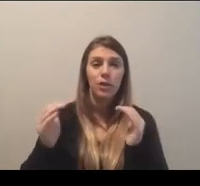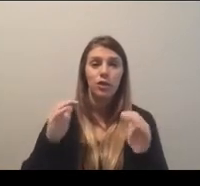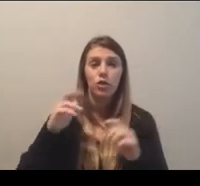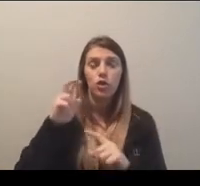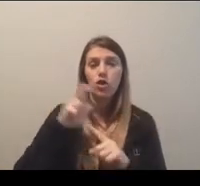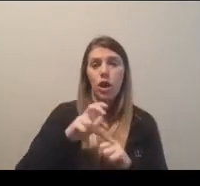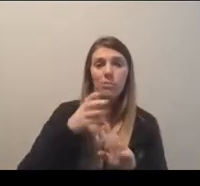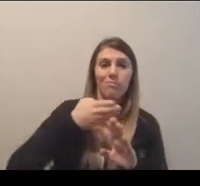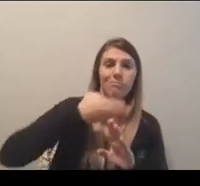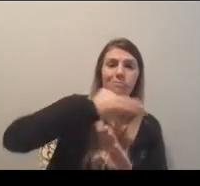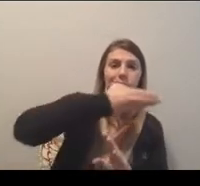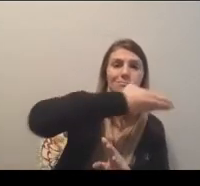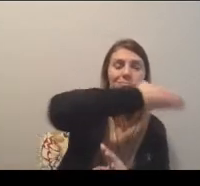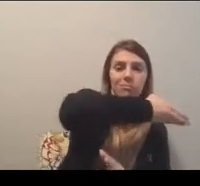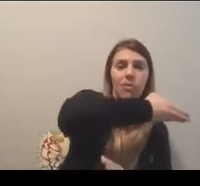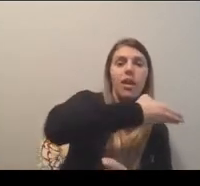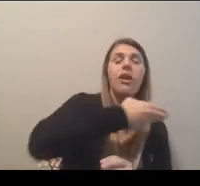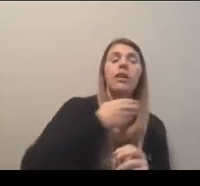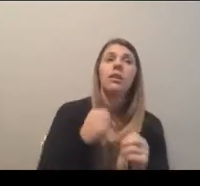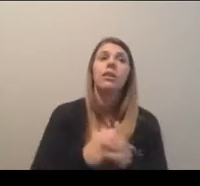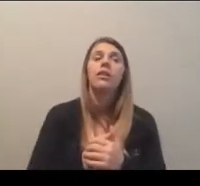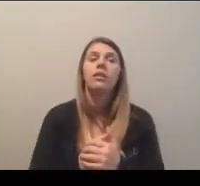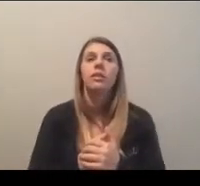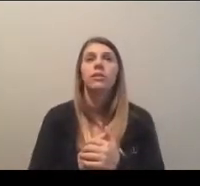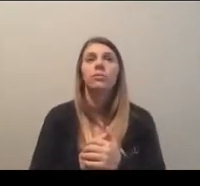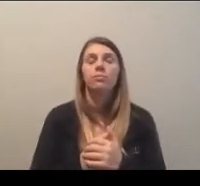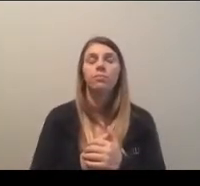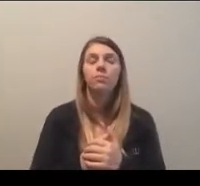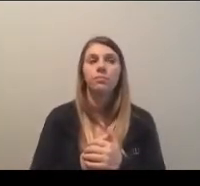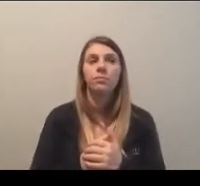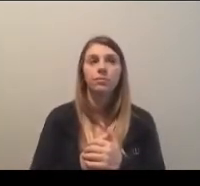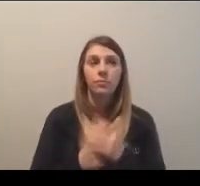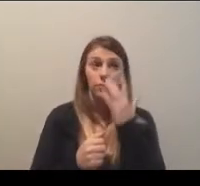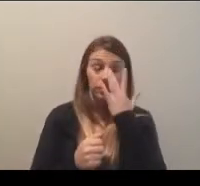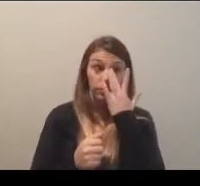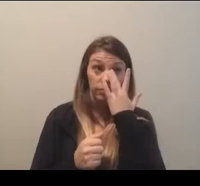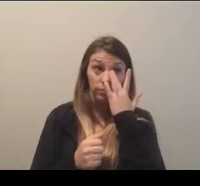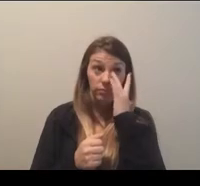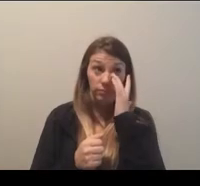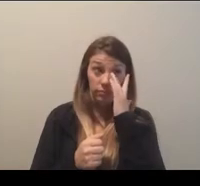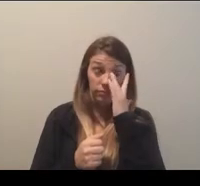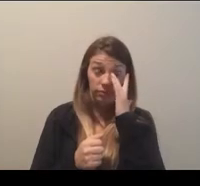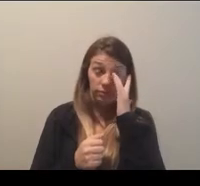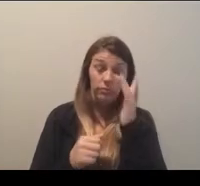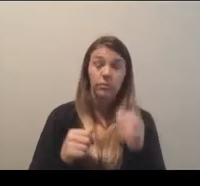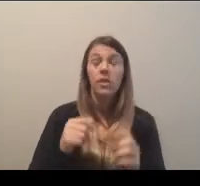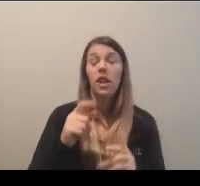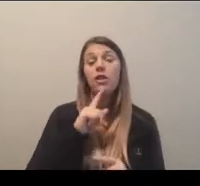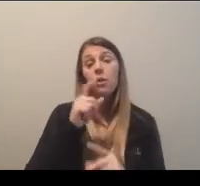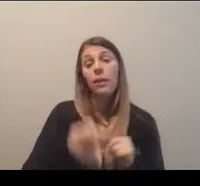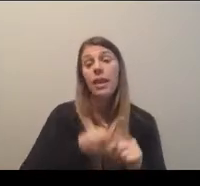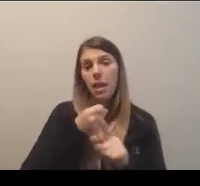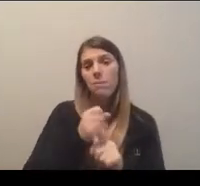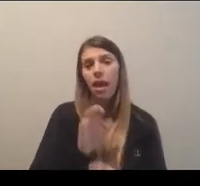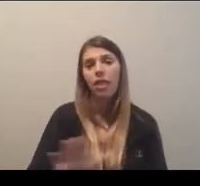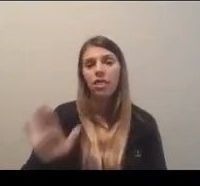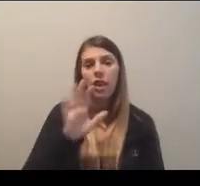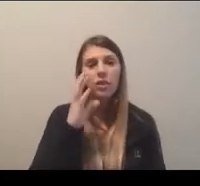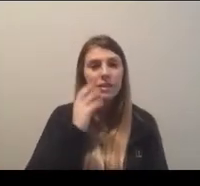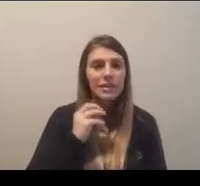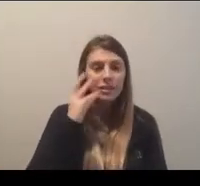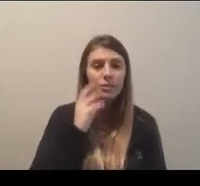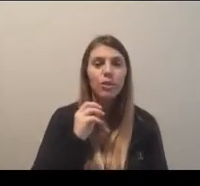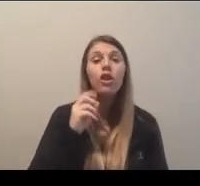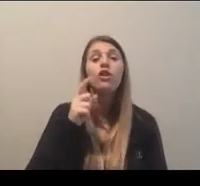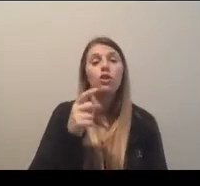in the past, but also those that are impactful for their experience and then also translate